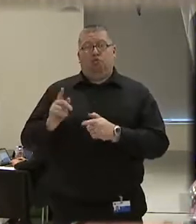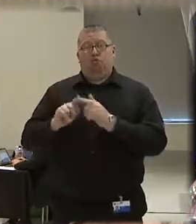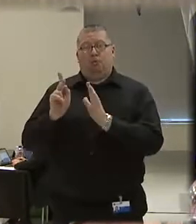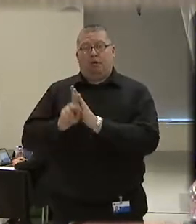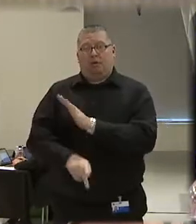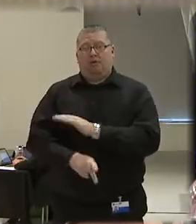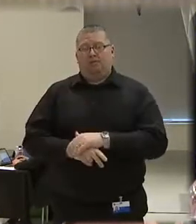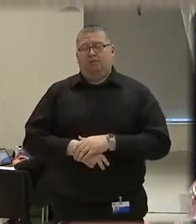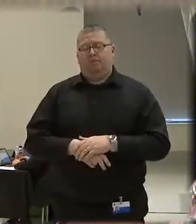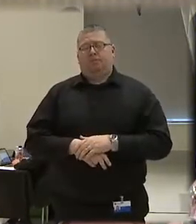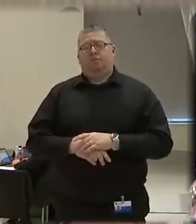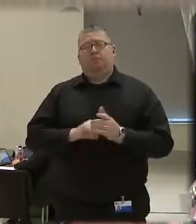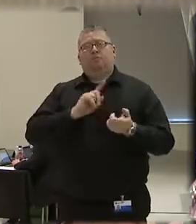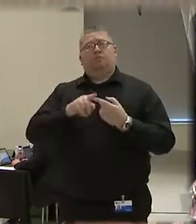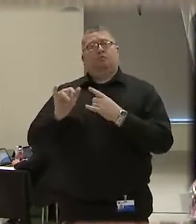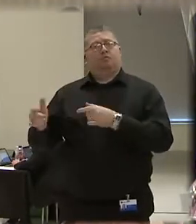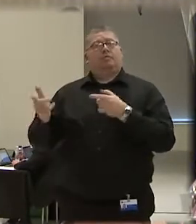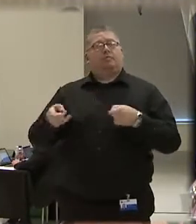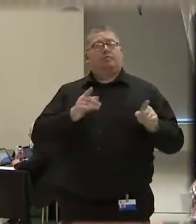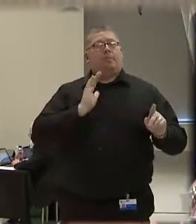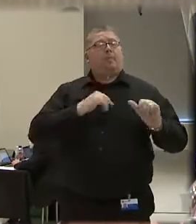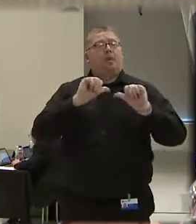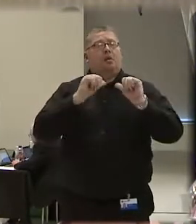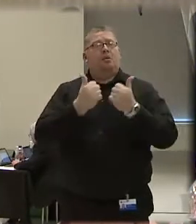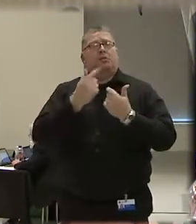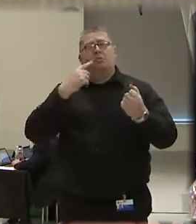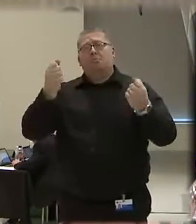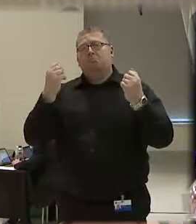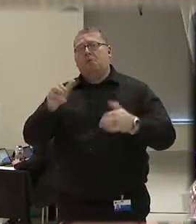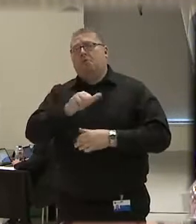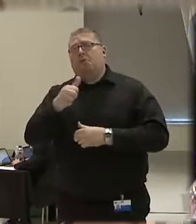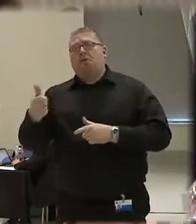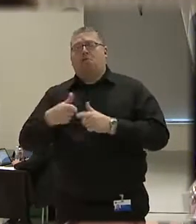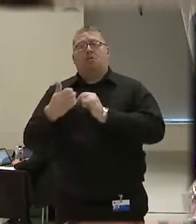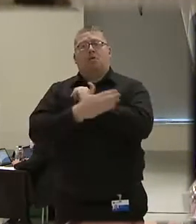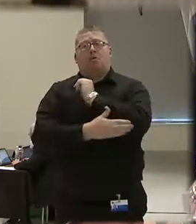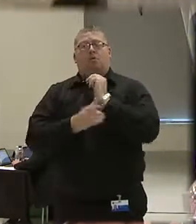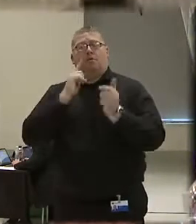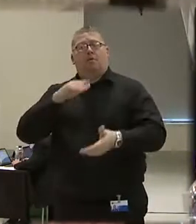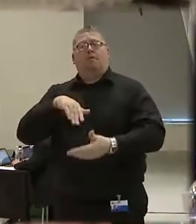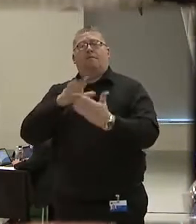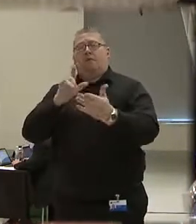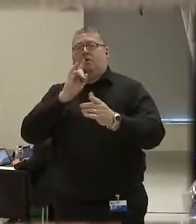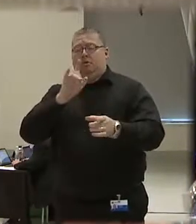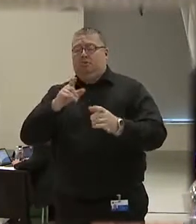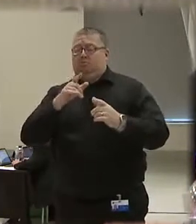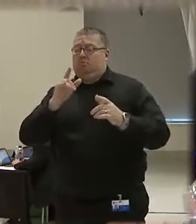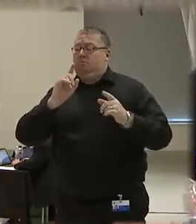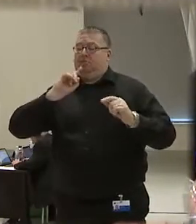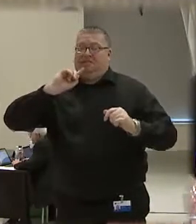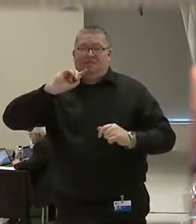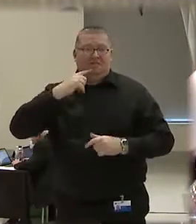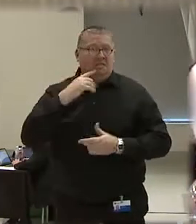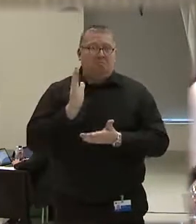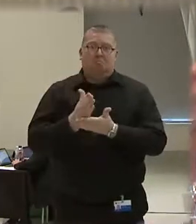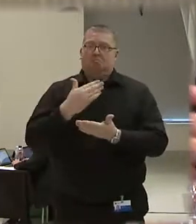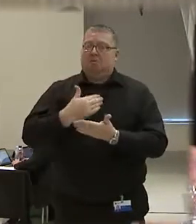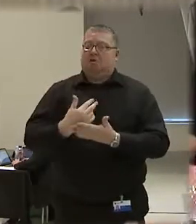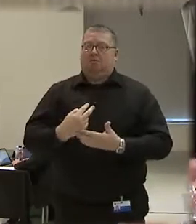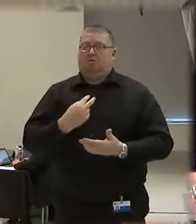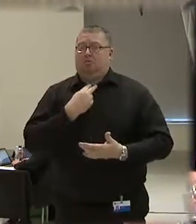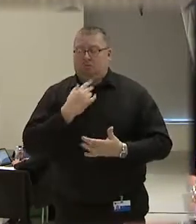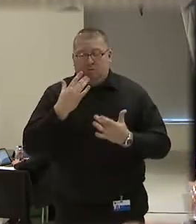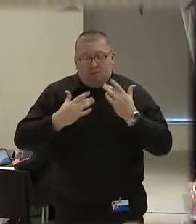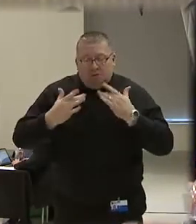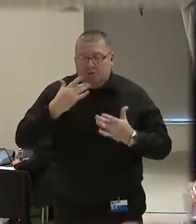While this was occurring, our agency, like so many others in the country, was facing a significant budget deficit, reducing its workforce by not